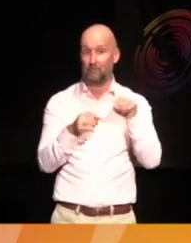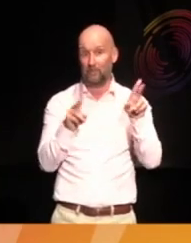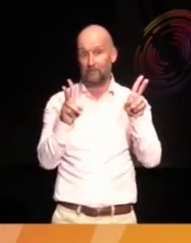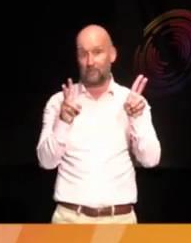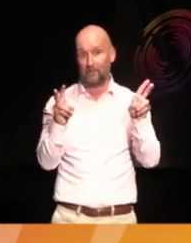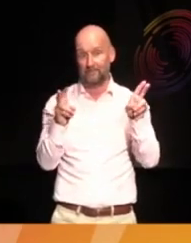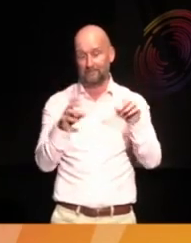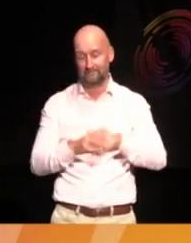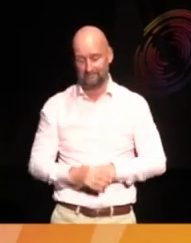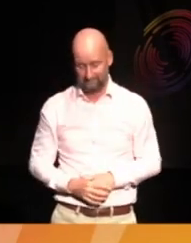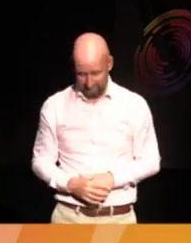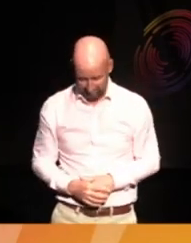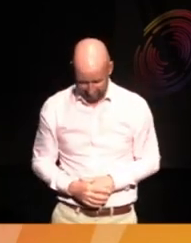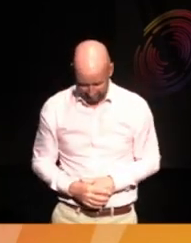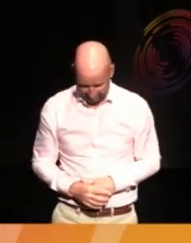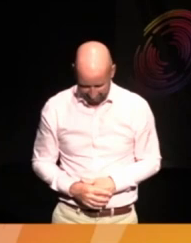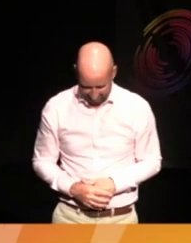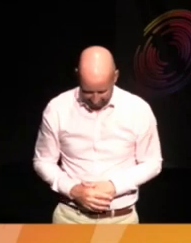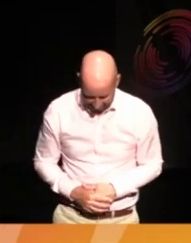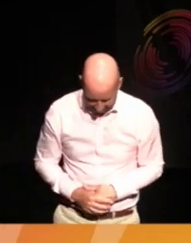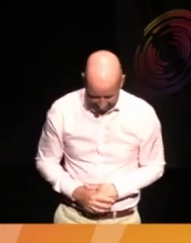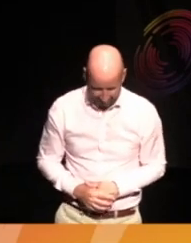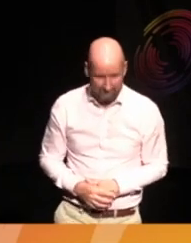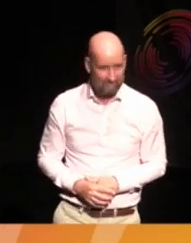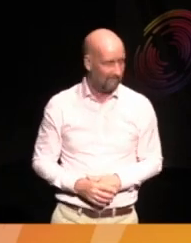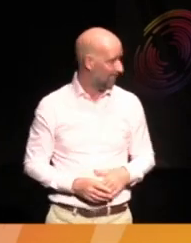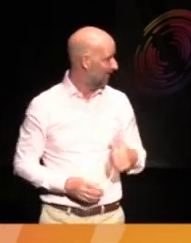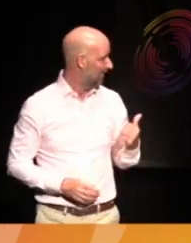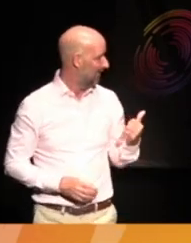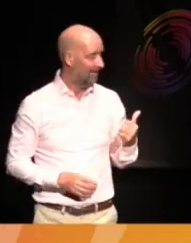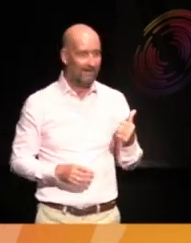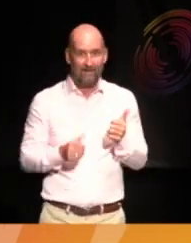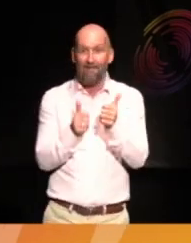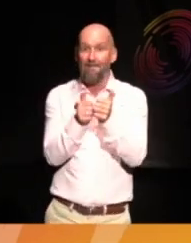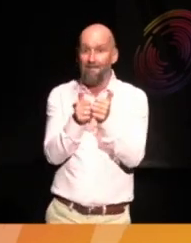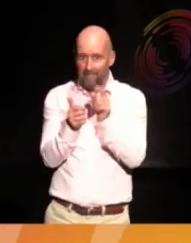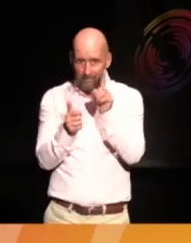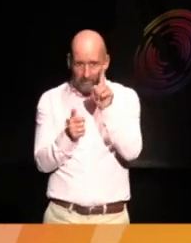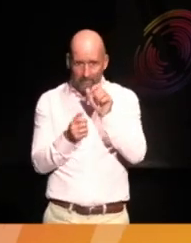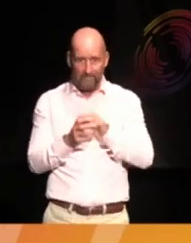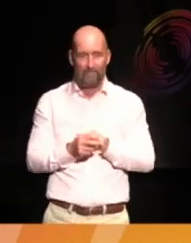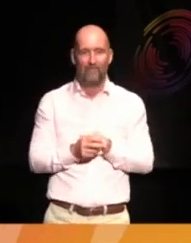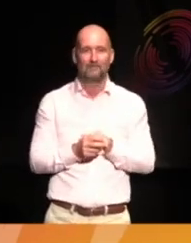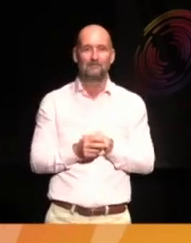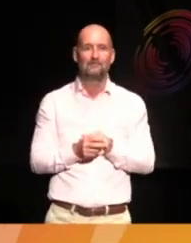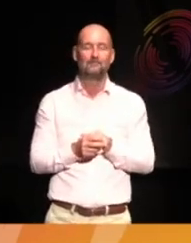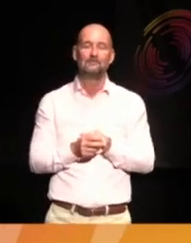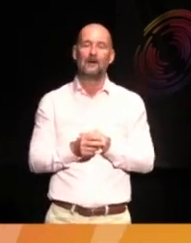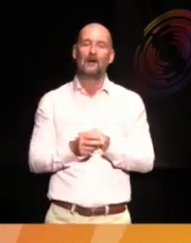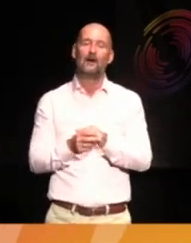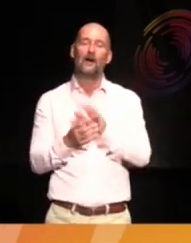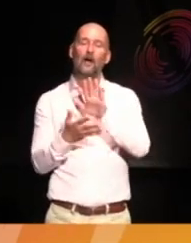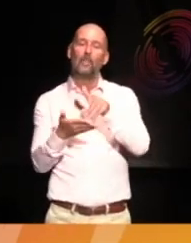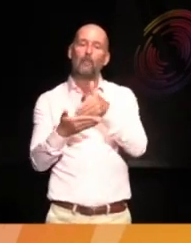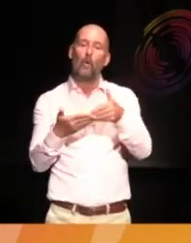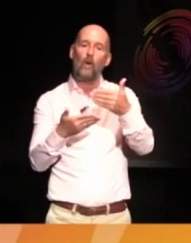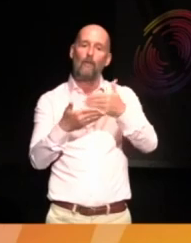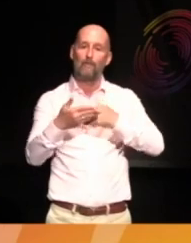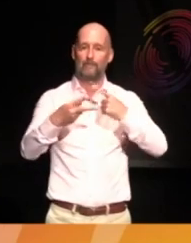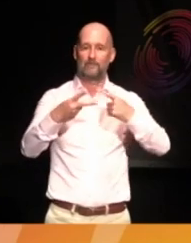Great. Oops. I still haven't got used to this, though. Okay, so the second part of the poem,